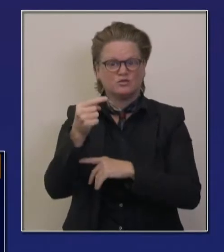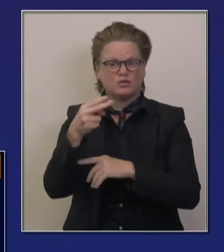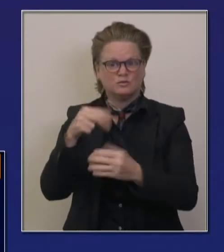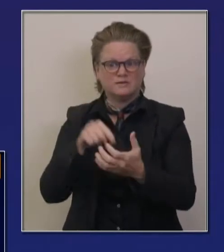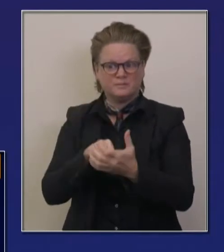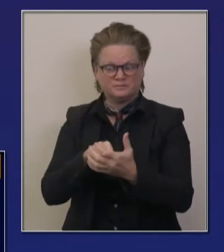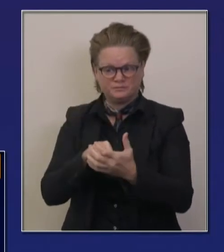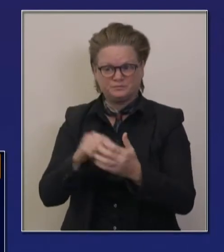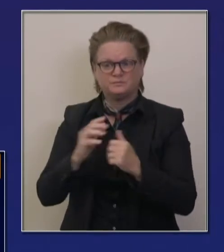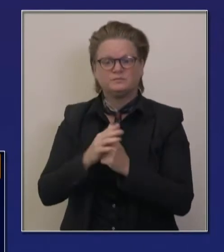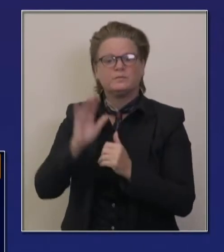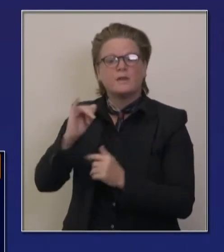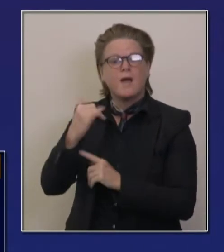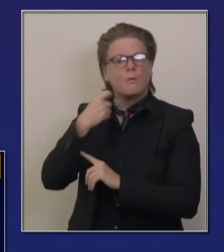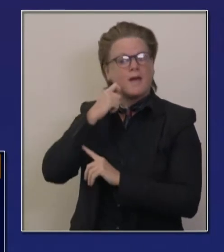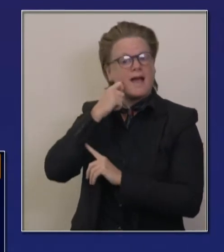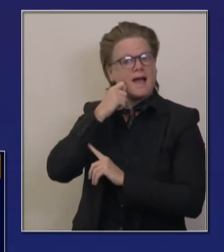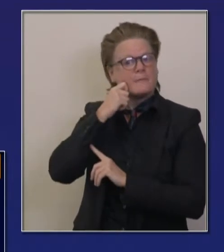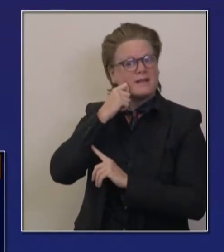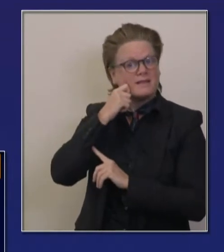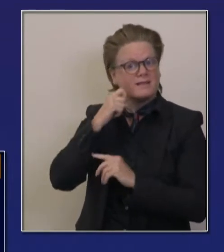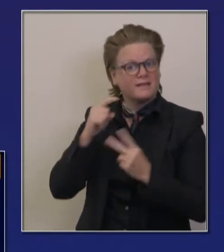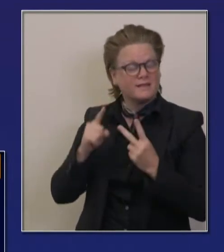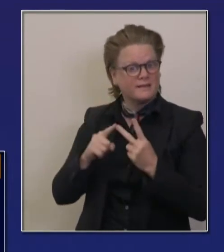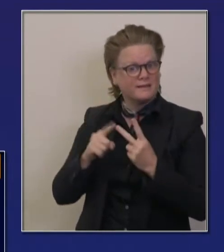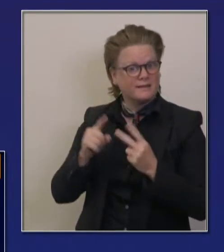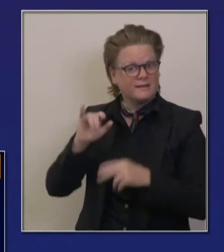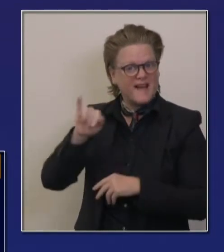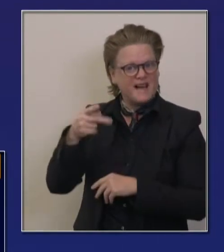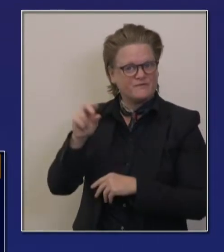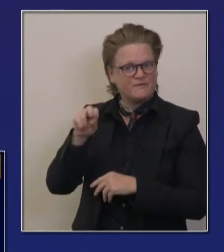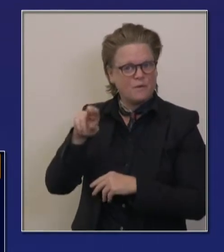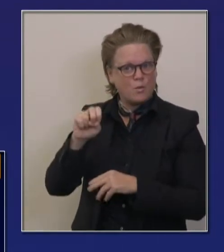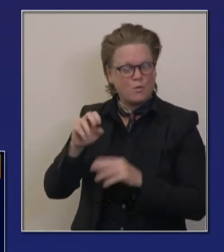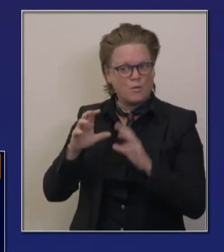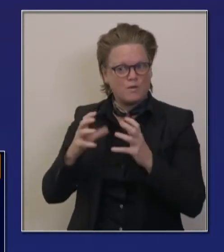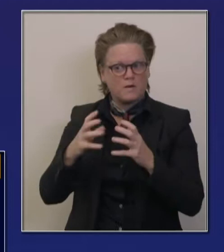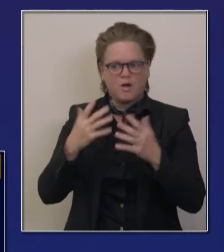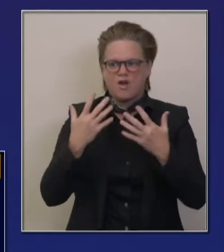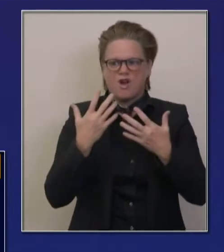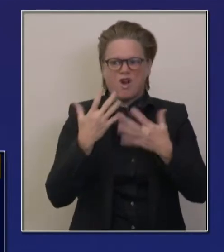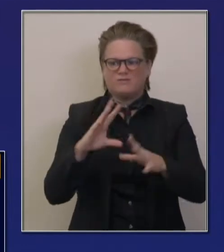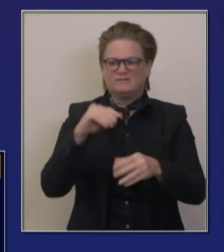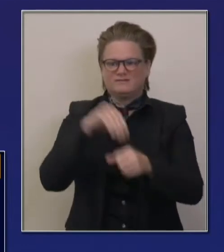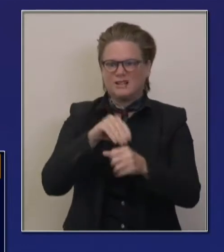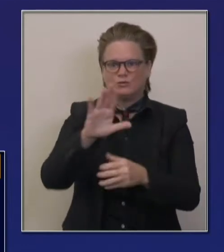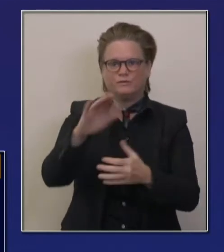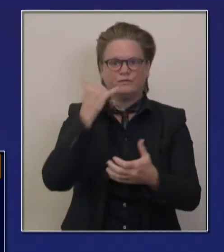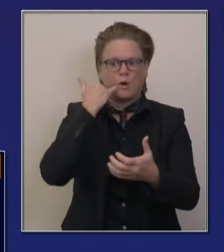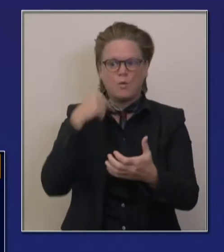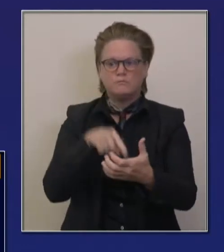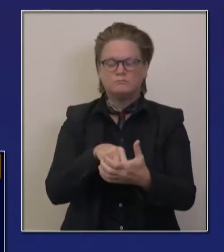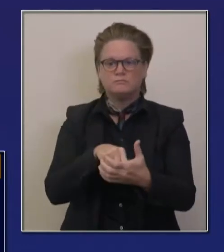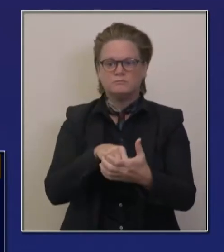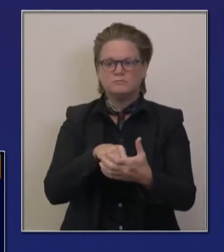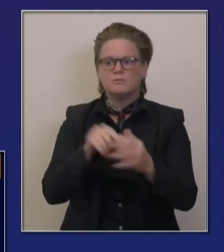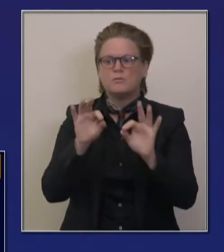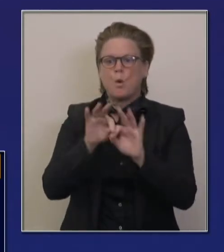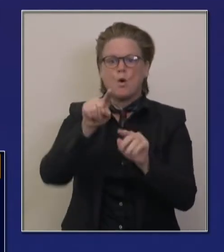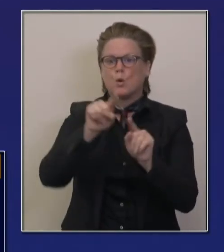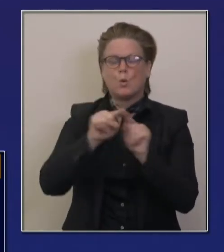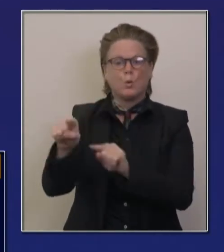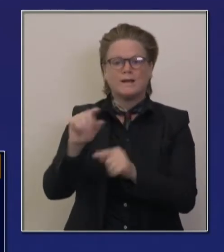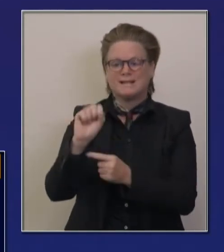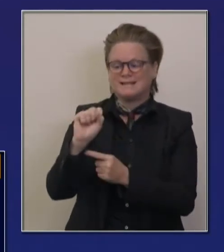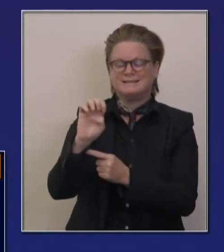which I have right here, it's a simple thing. It's already in the phone. You open up settings. You scroll down to find the notification. You can